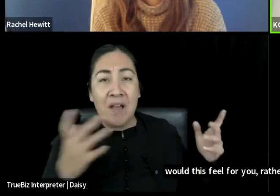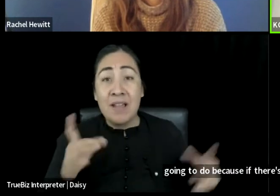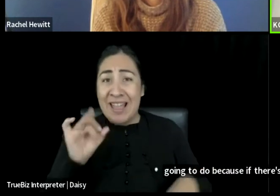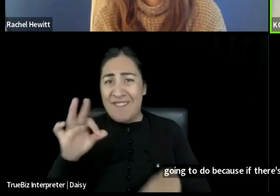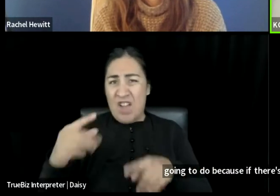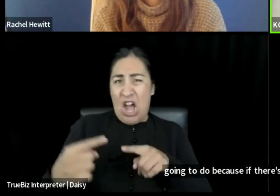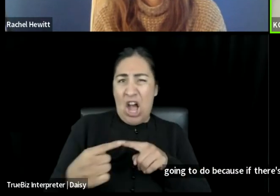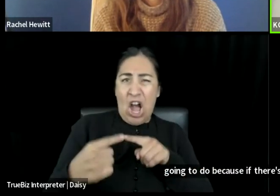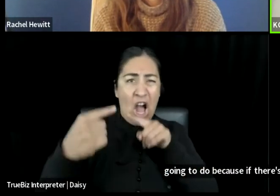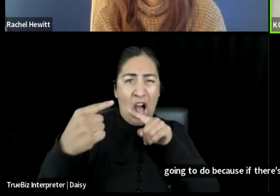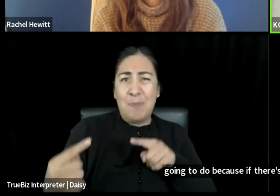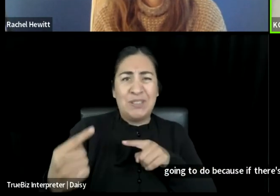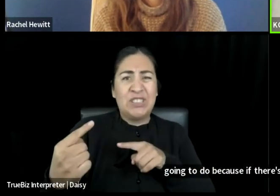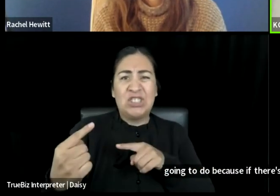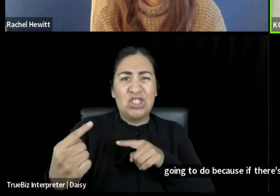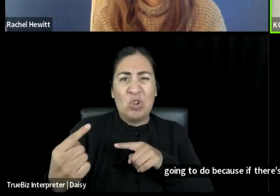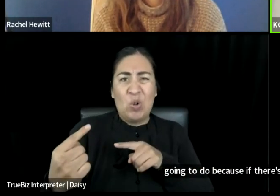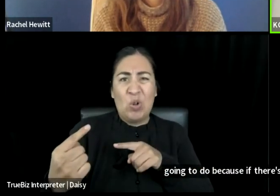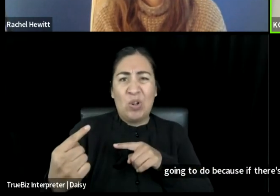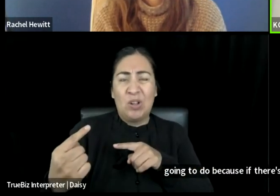you're not going to get full participation.